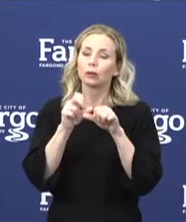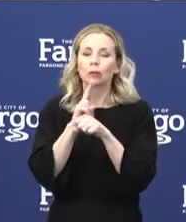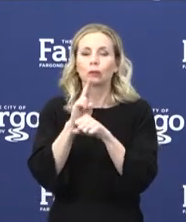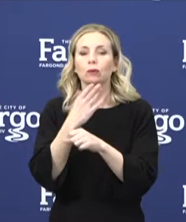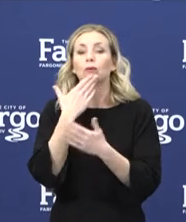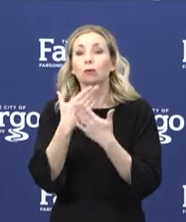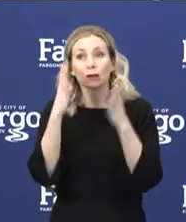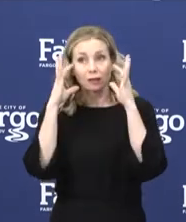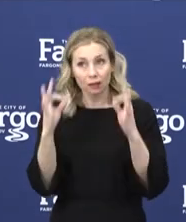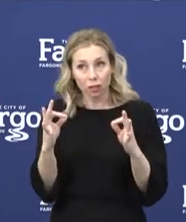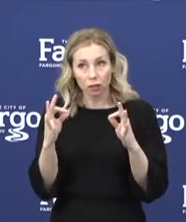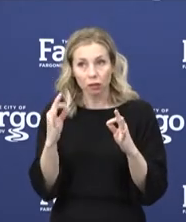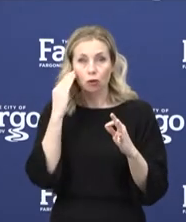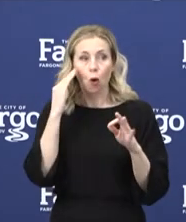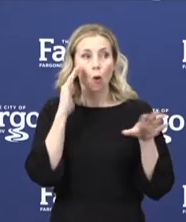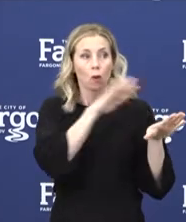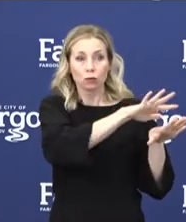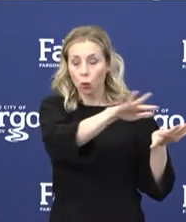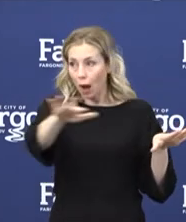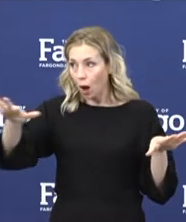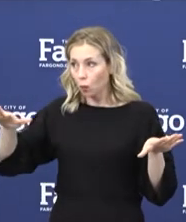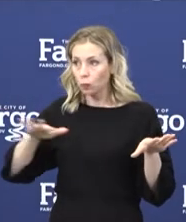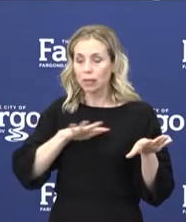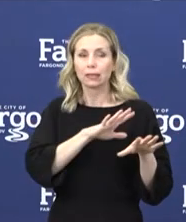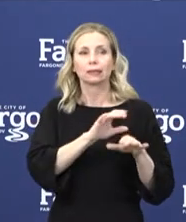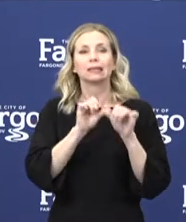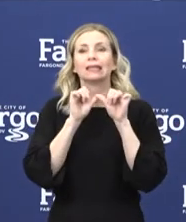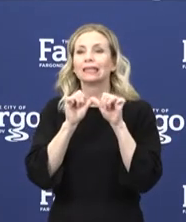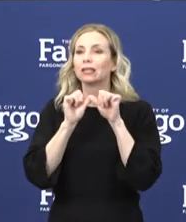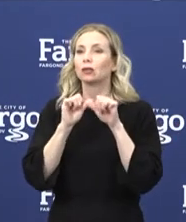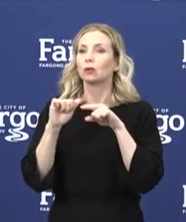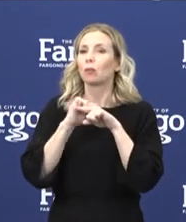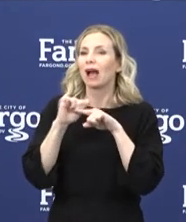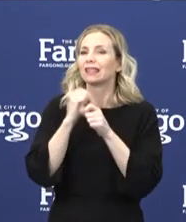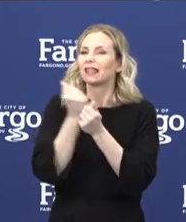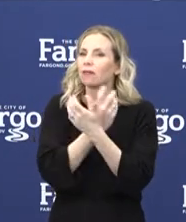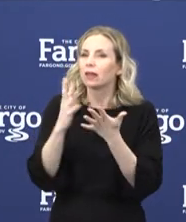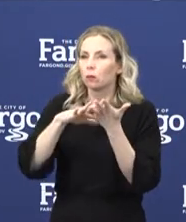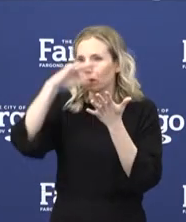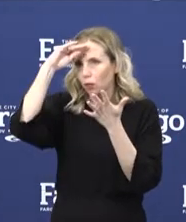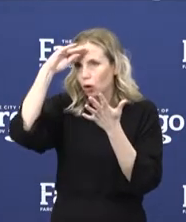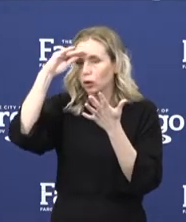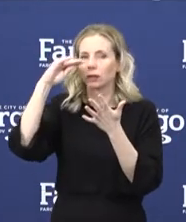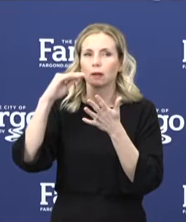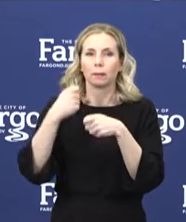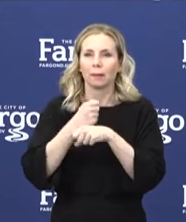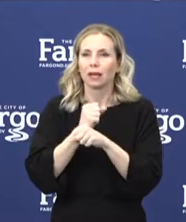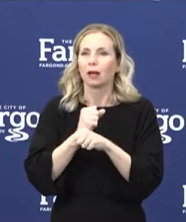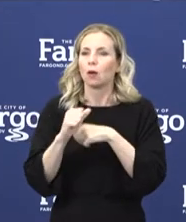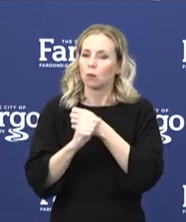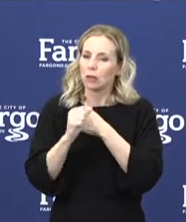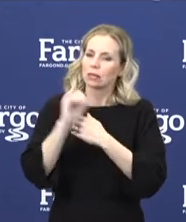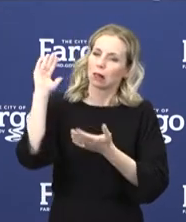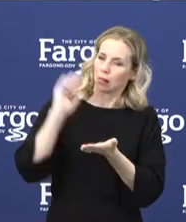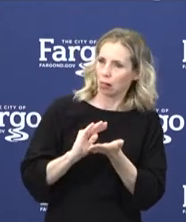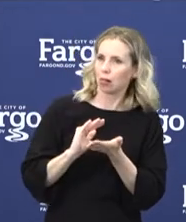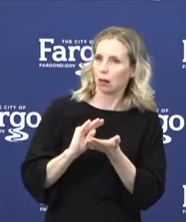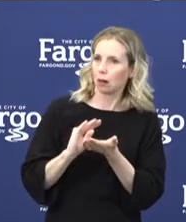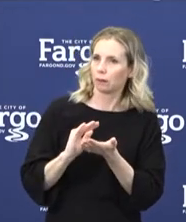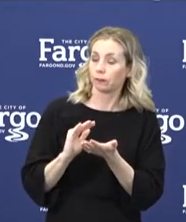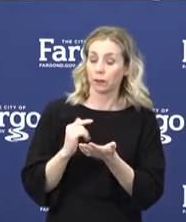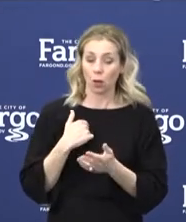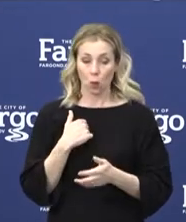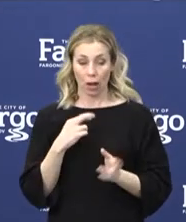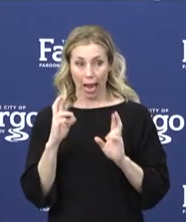surroundings and continue to practice all of the things that we've learned that lower our risk. And what I really hope is that we can take away all the